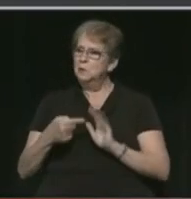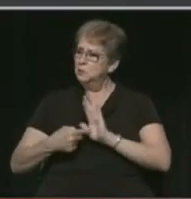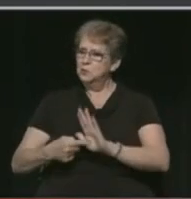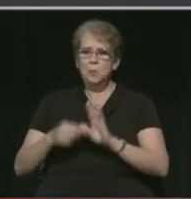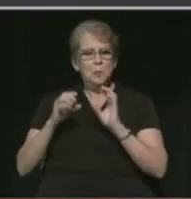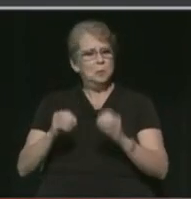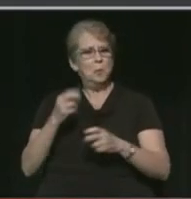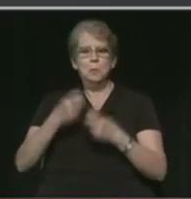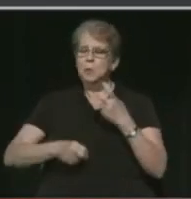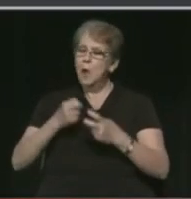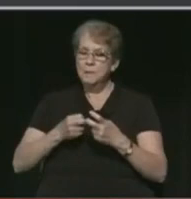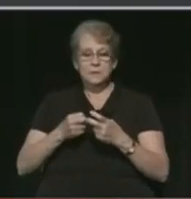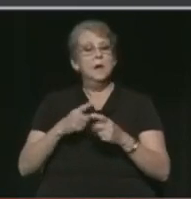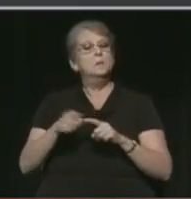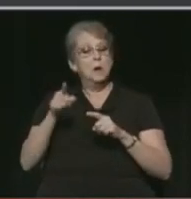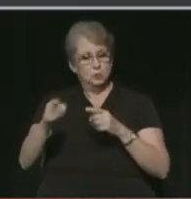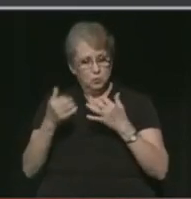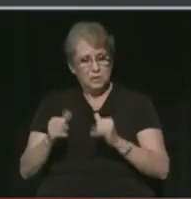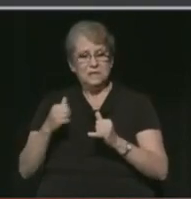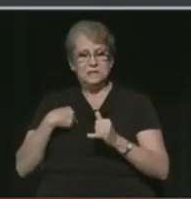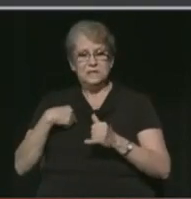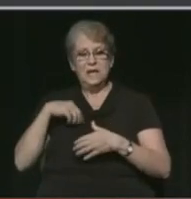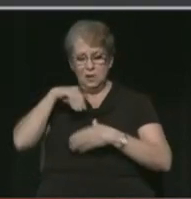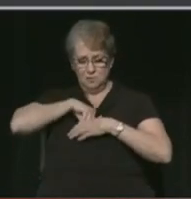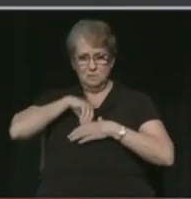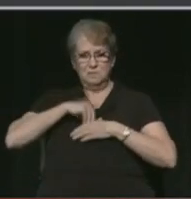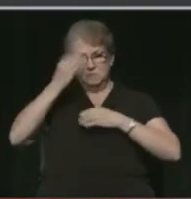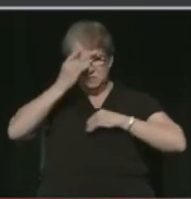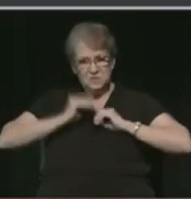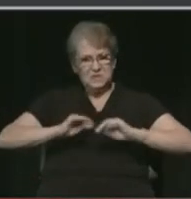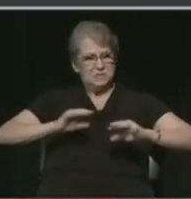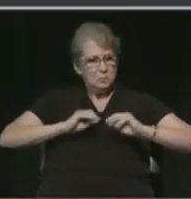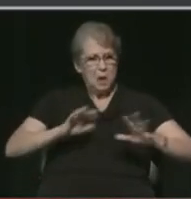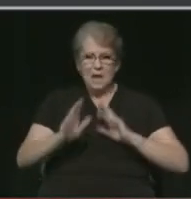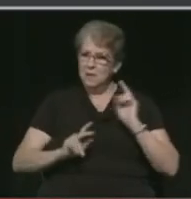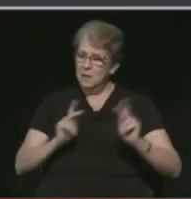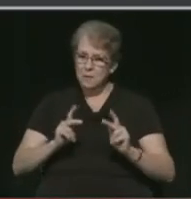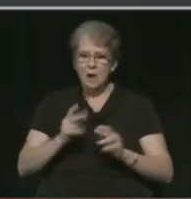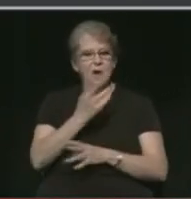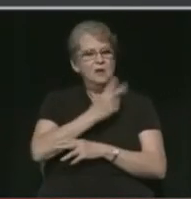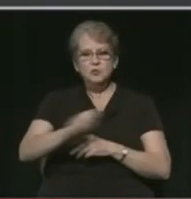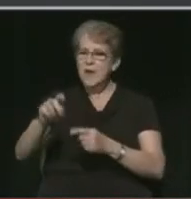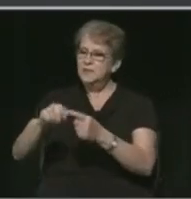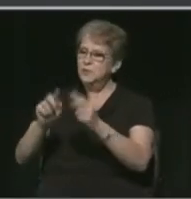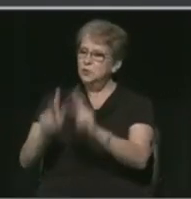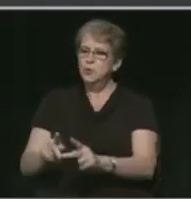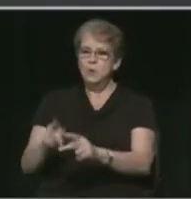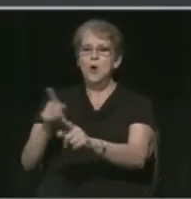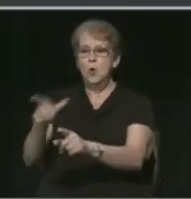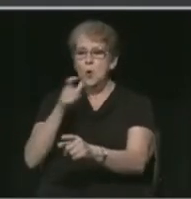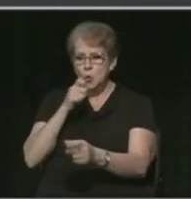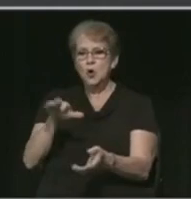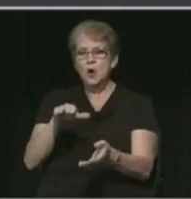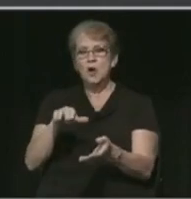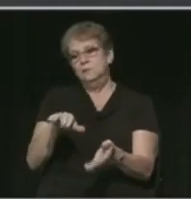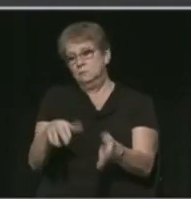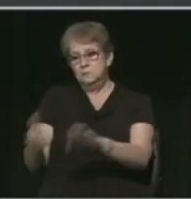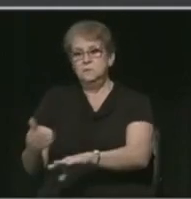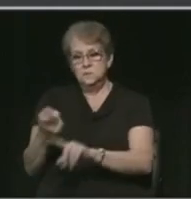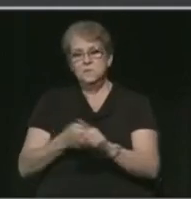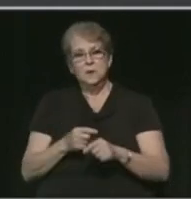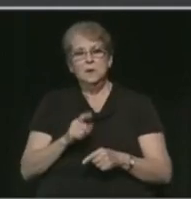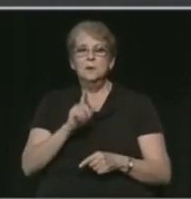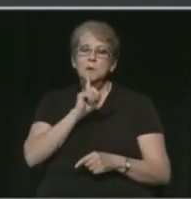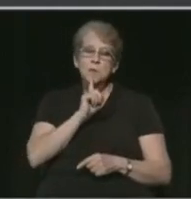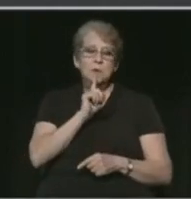symptoms, you can still be carrying the disease and transfer it to someone who might end up losing their battle with it. So